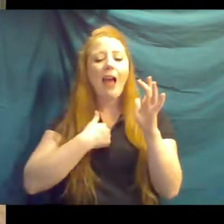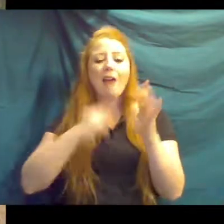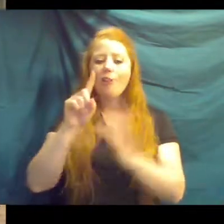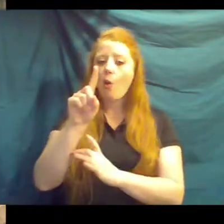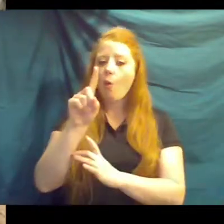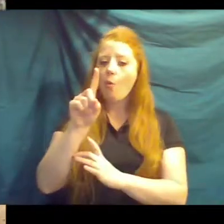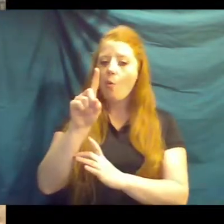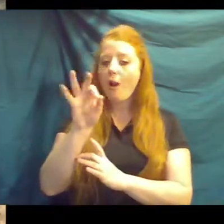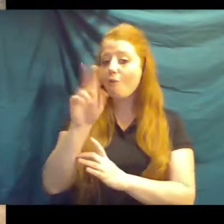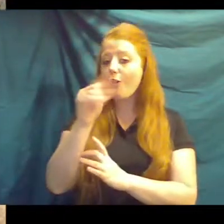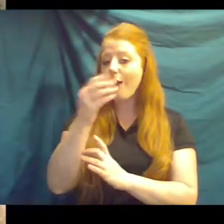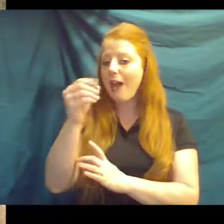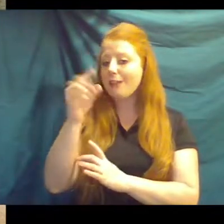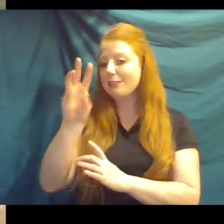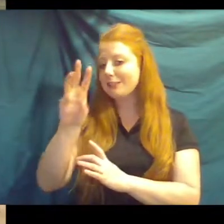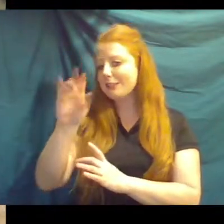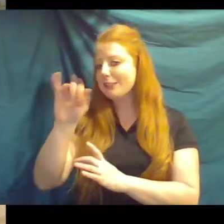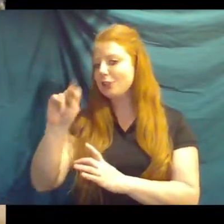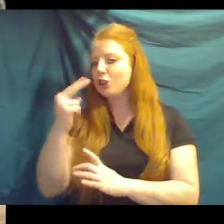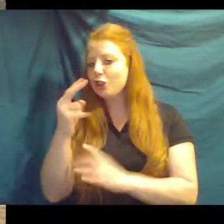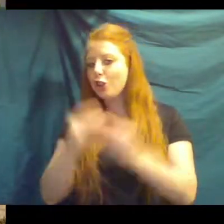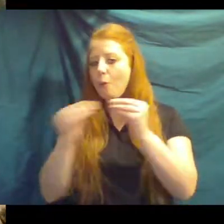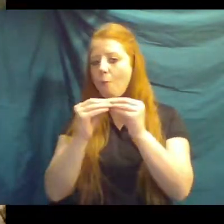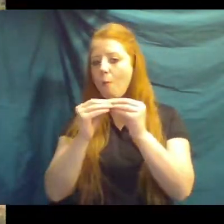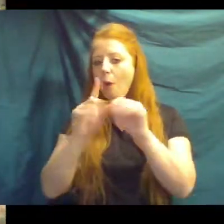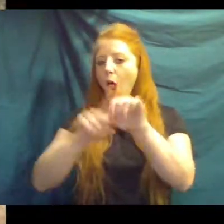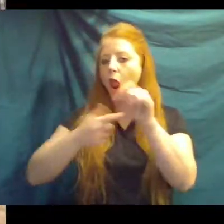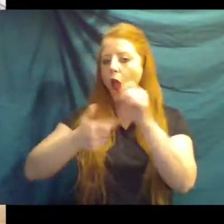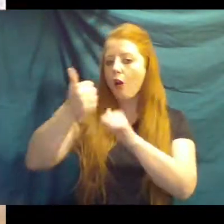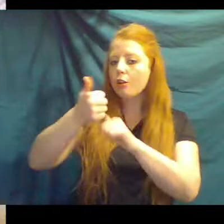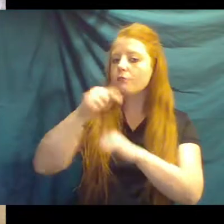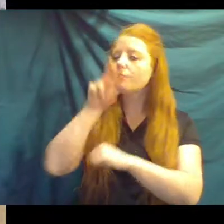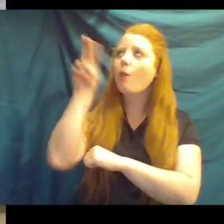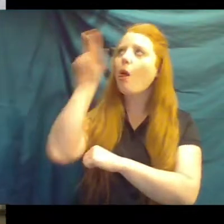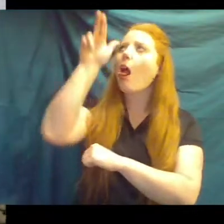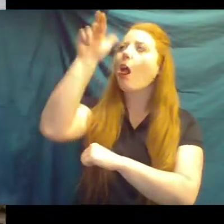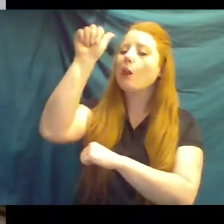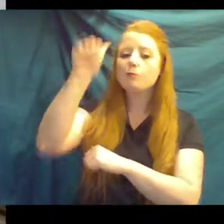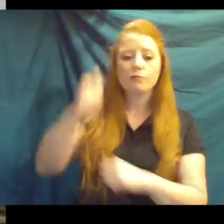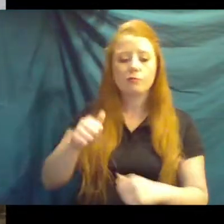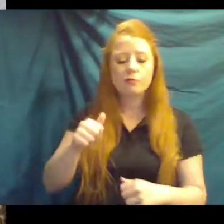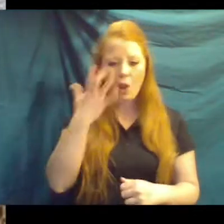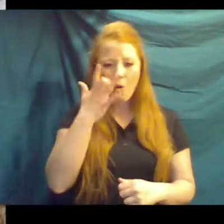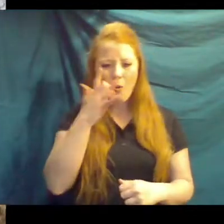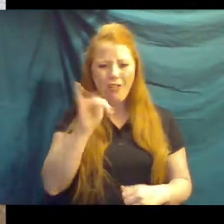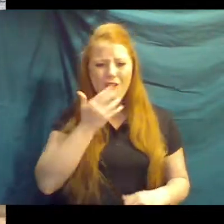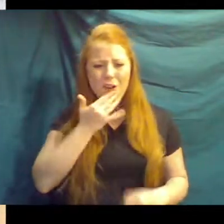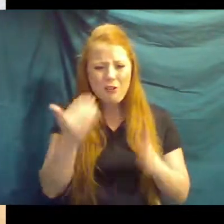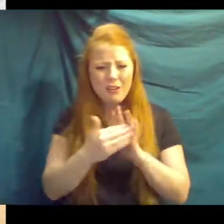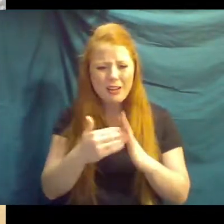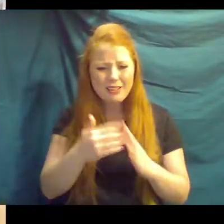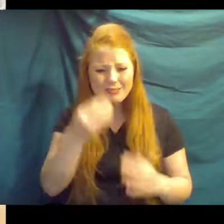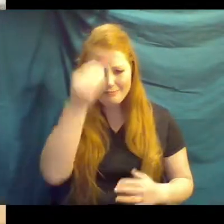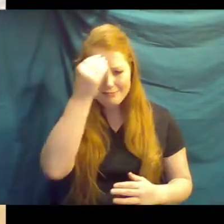length to get the food that they need. And can you talk again about why their tongue is the color it is? Yeah. So their